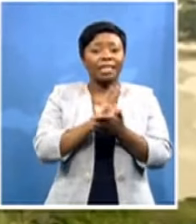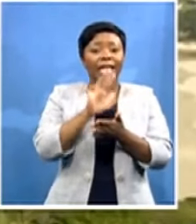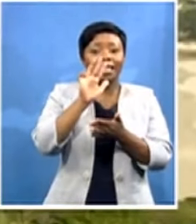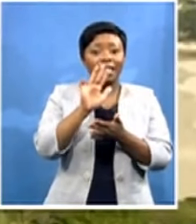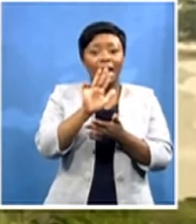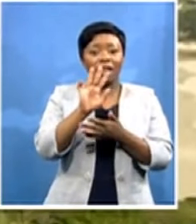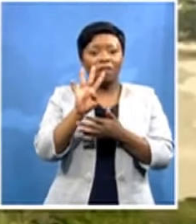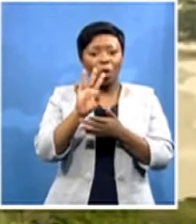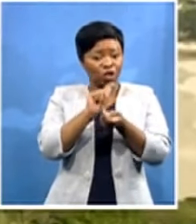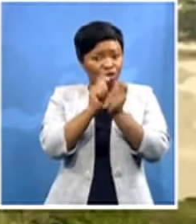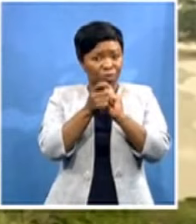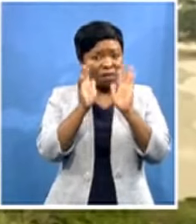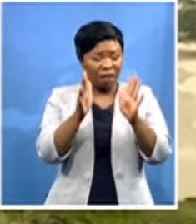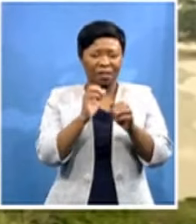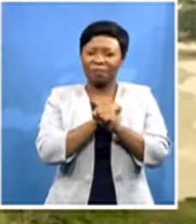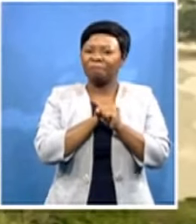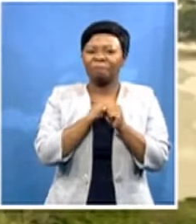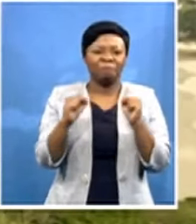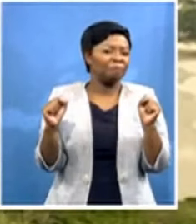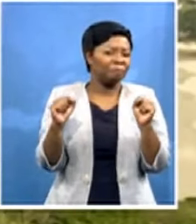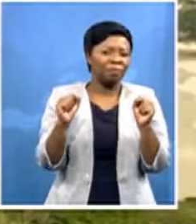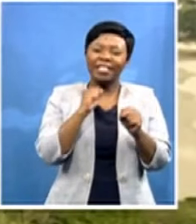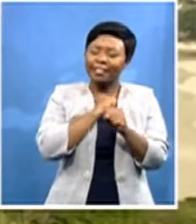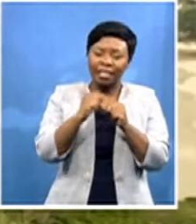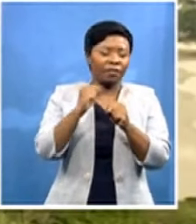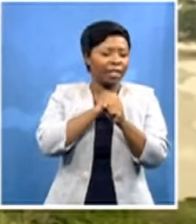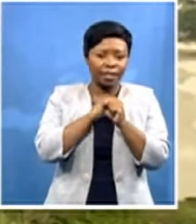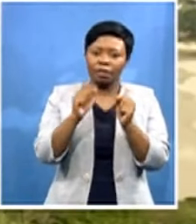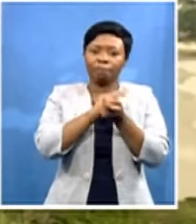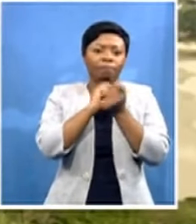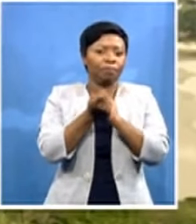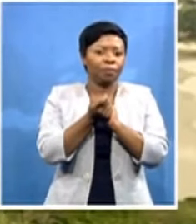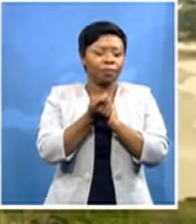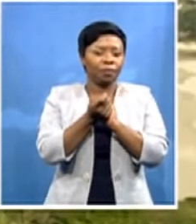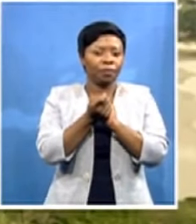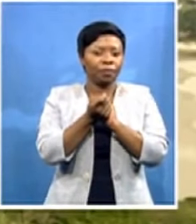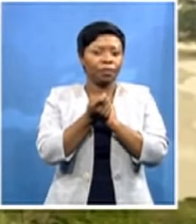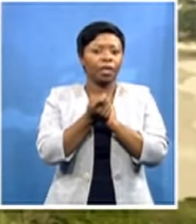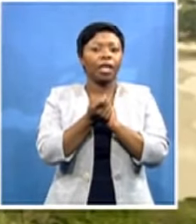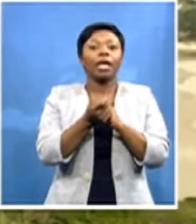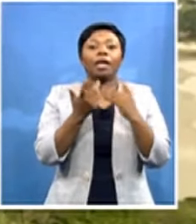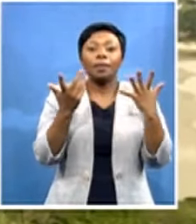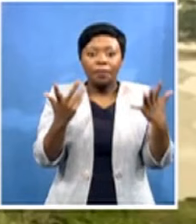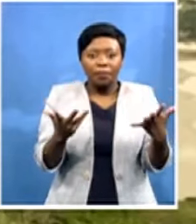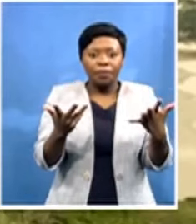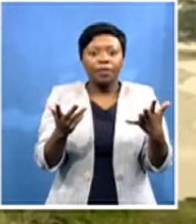never, never transformed. Whites are still getting more privilege than